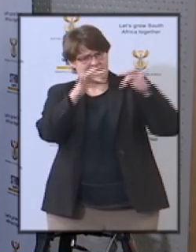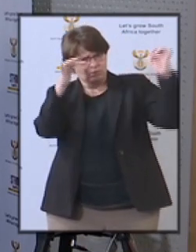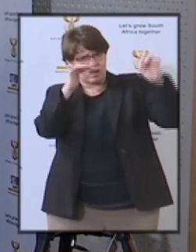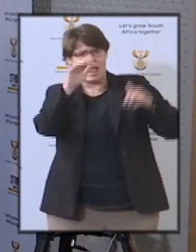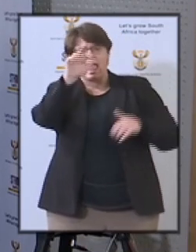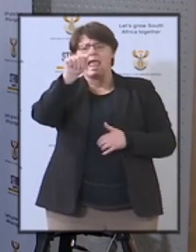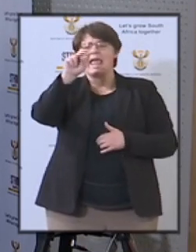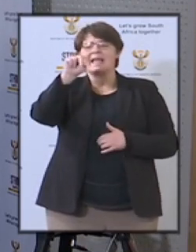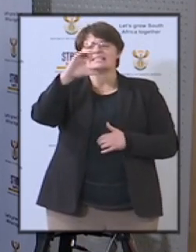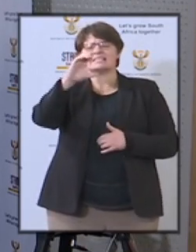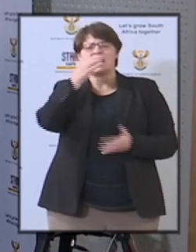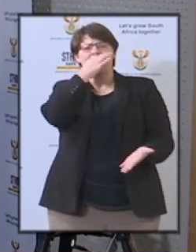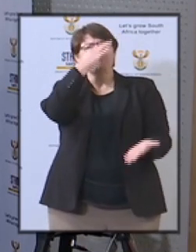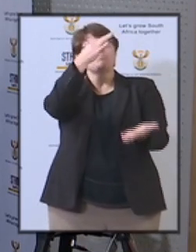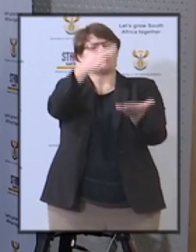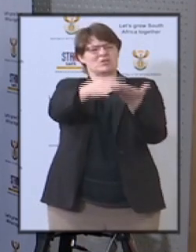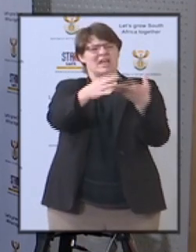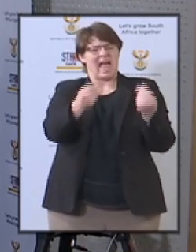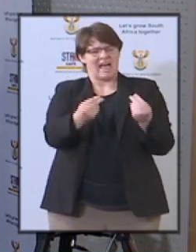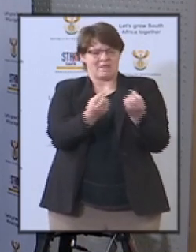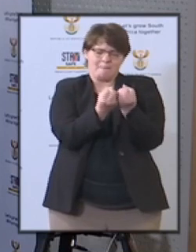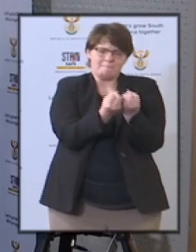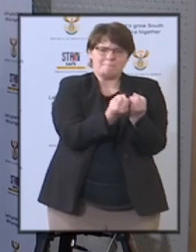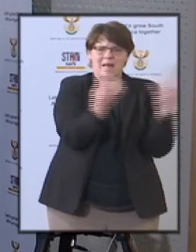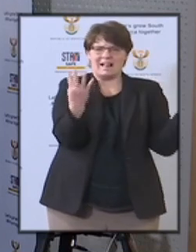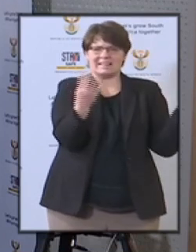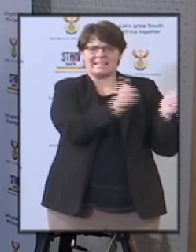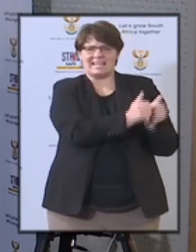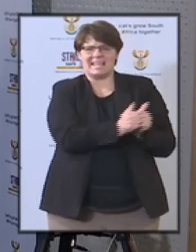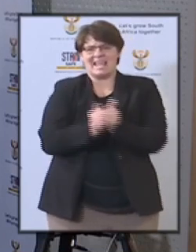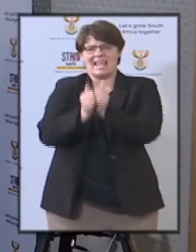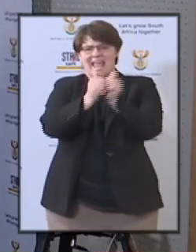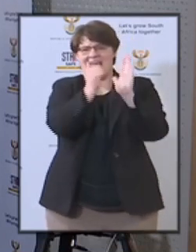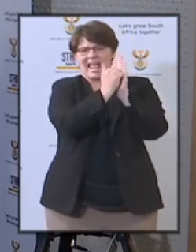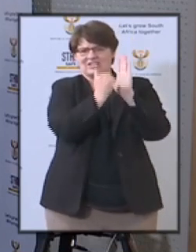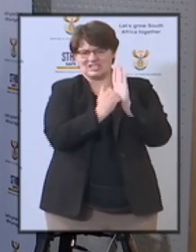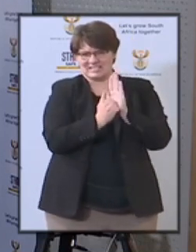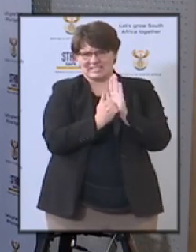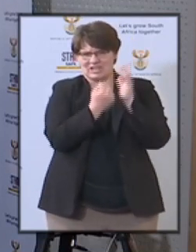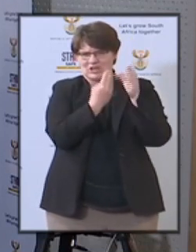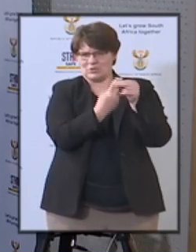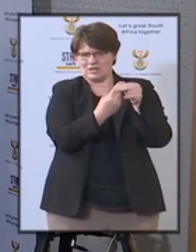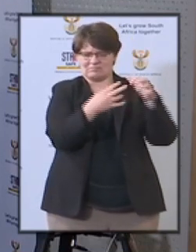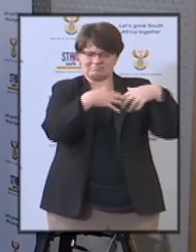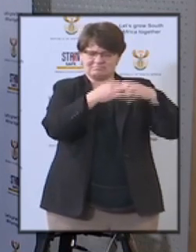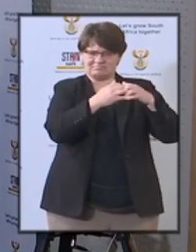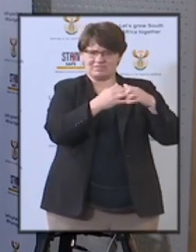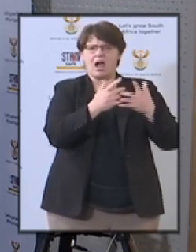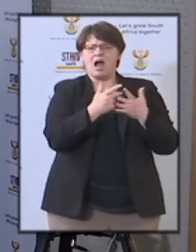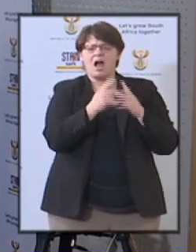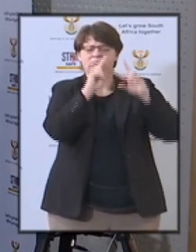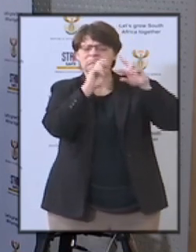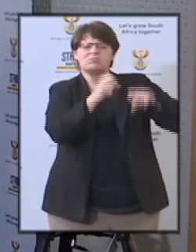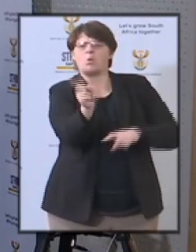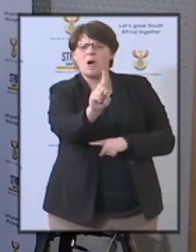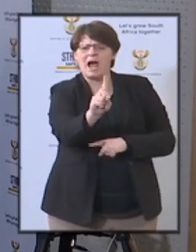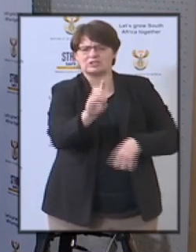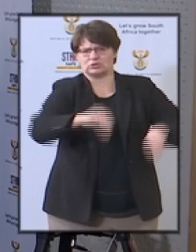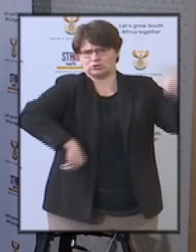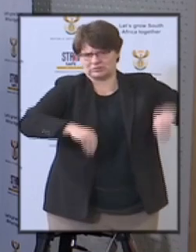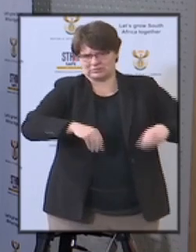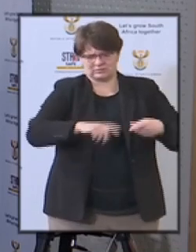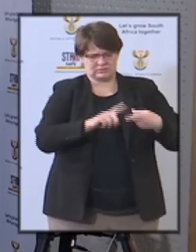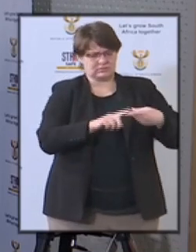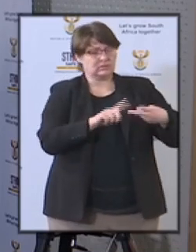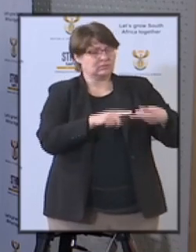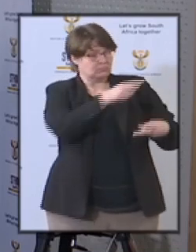proposal for a multi-agency unit to investigate corruption and would the would minister lamula like